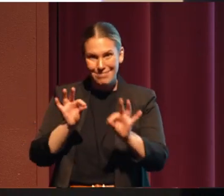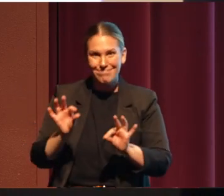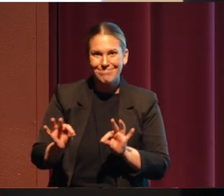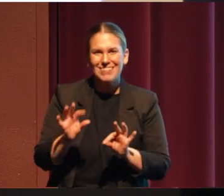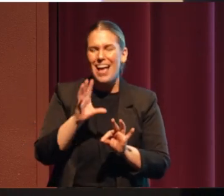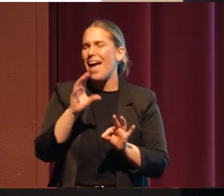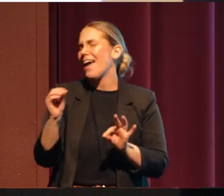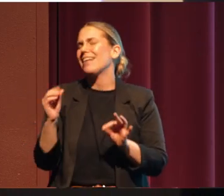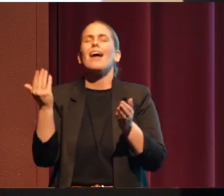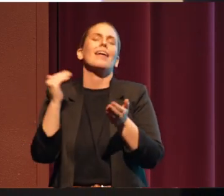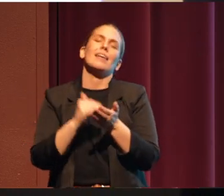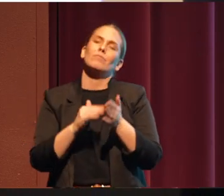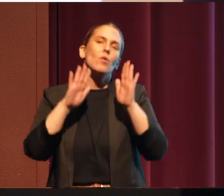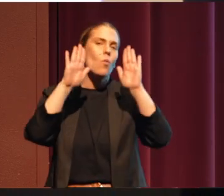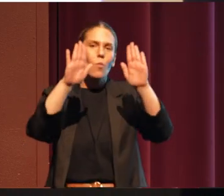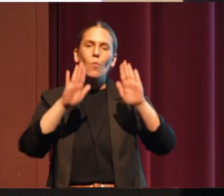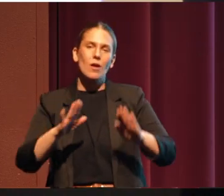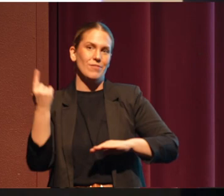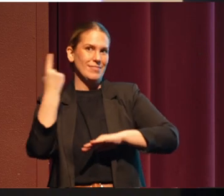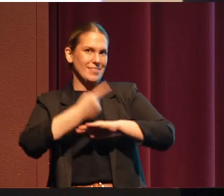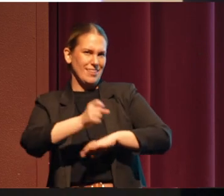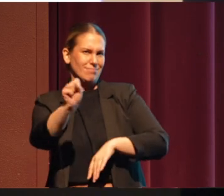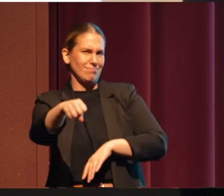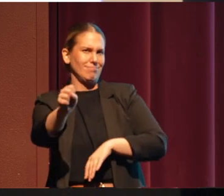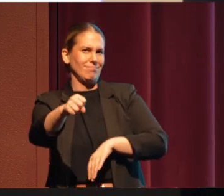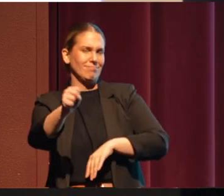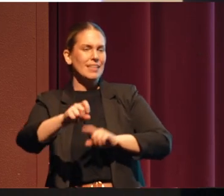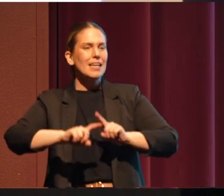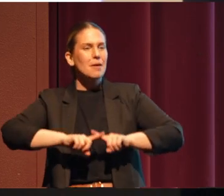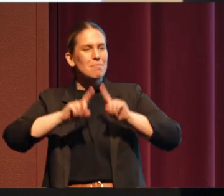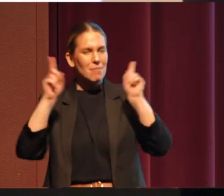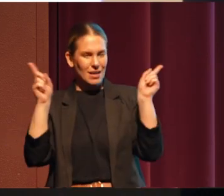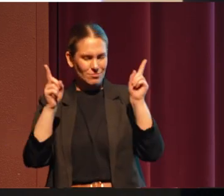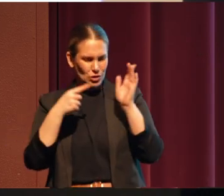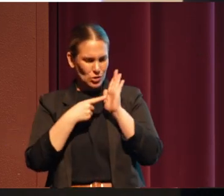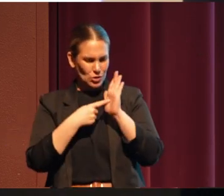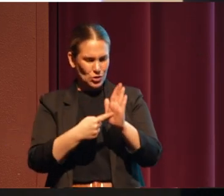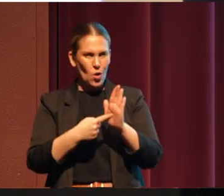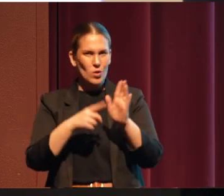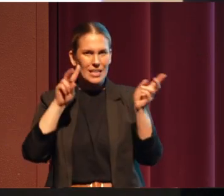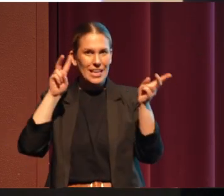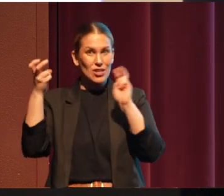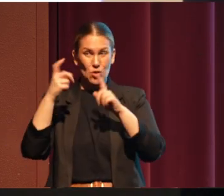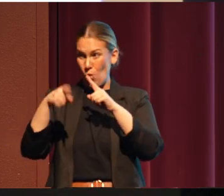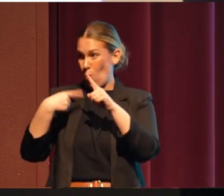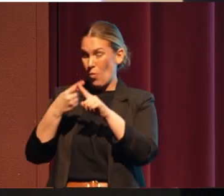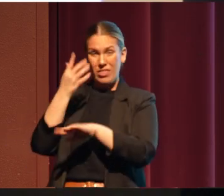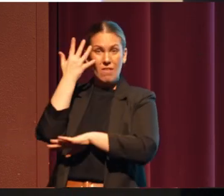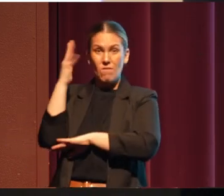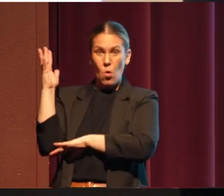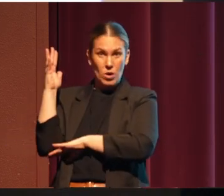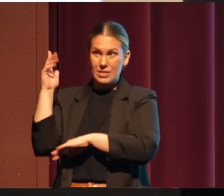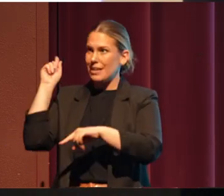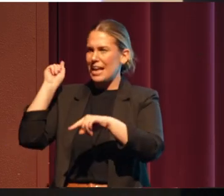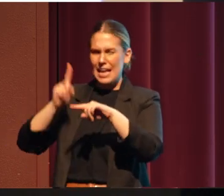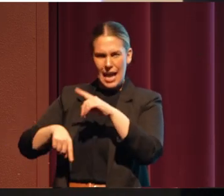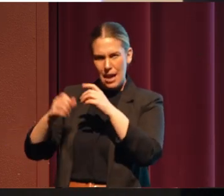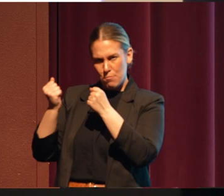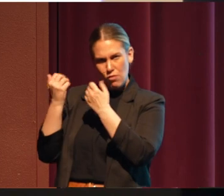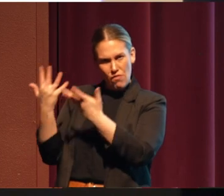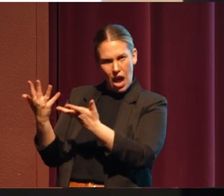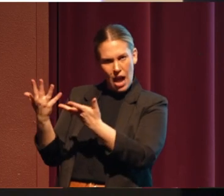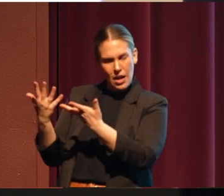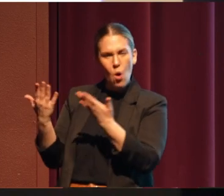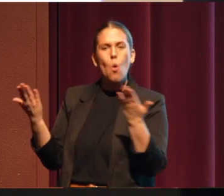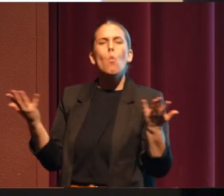had a wonderful day. But it raises the issue, when the forest cannot provide, what do